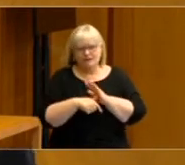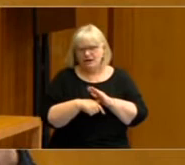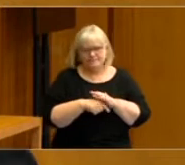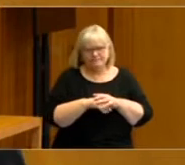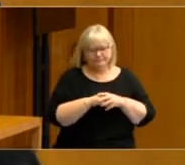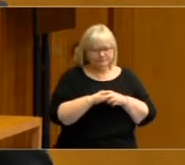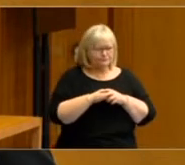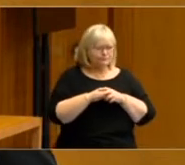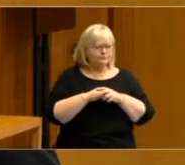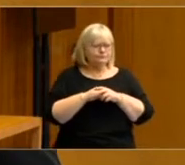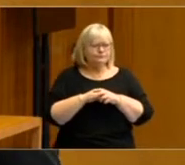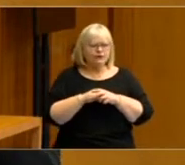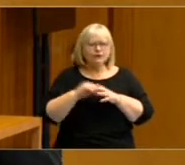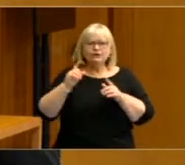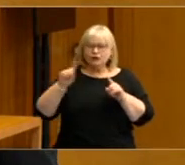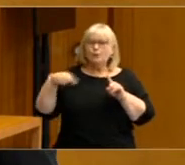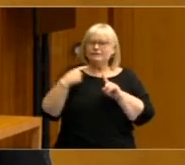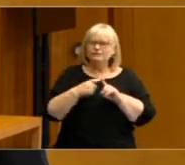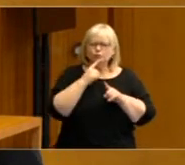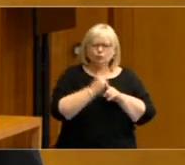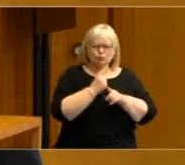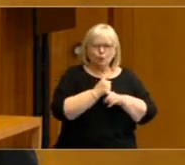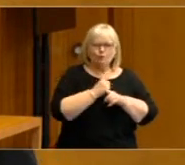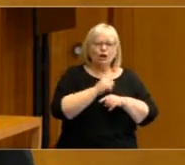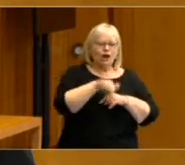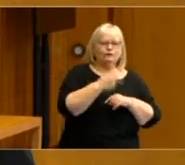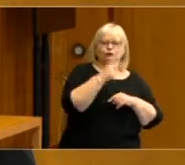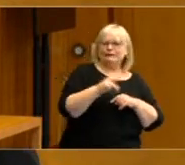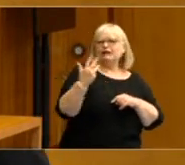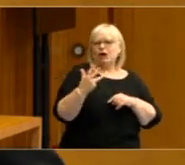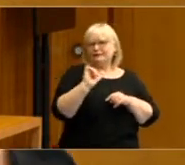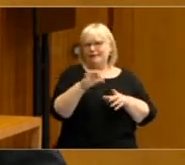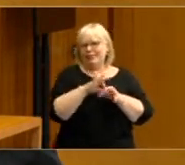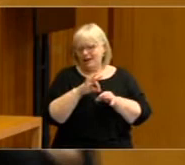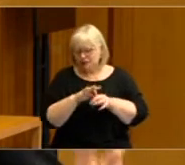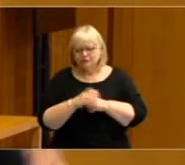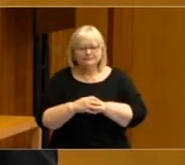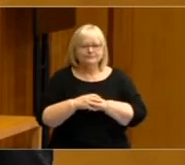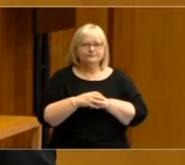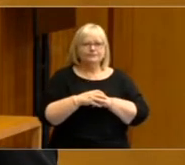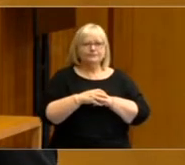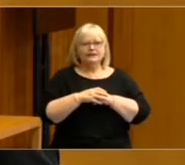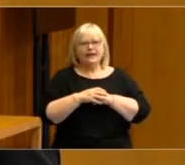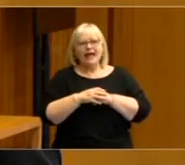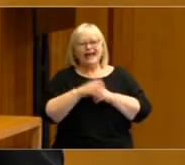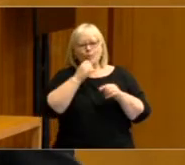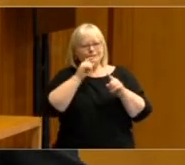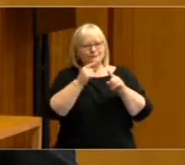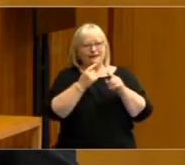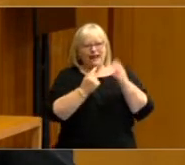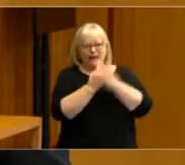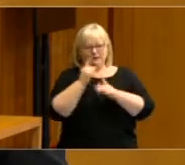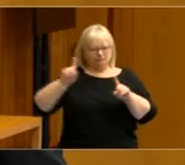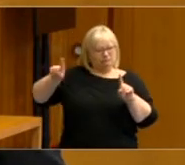So far, we've spoken a lot about the 2019 election, and also long term trends up to